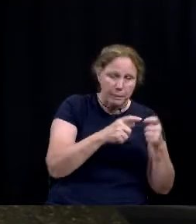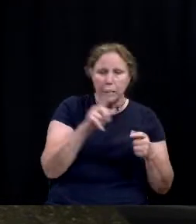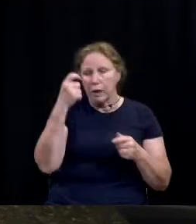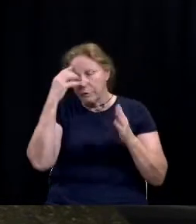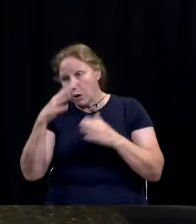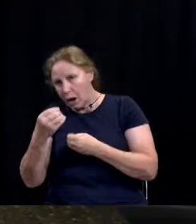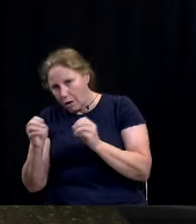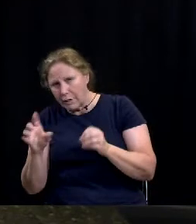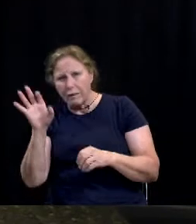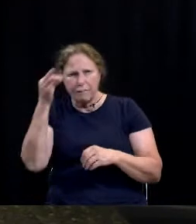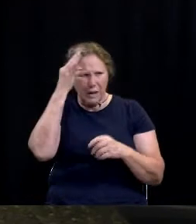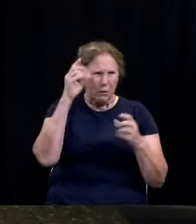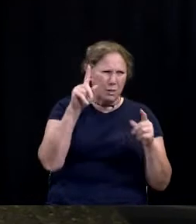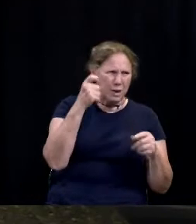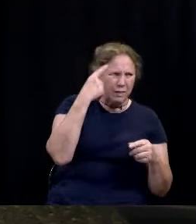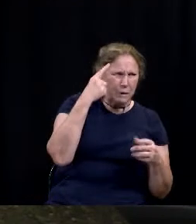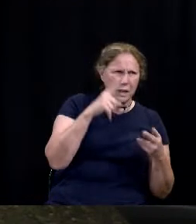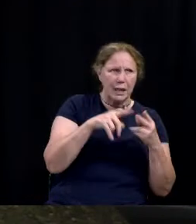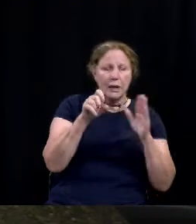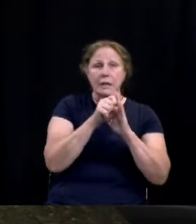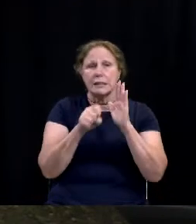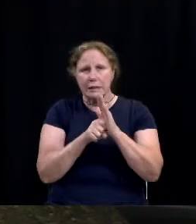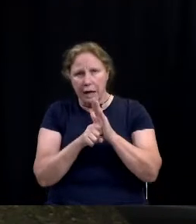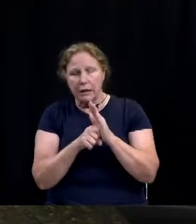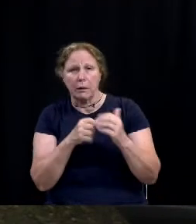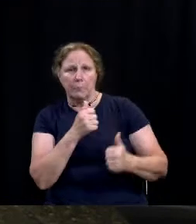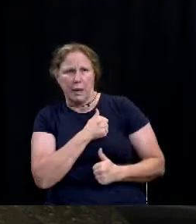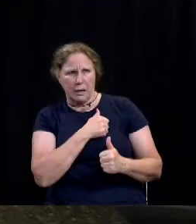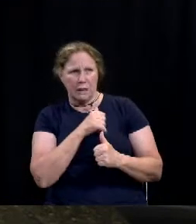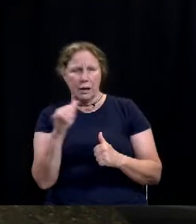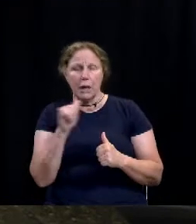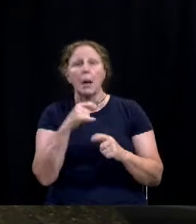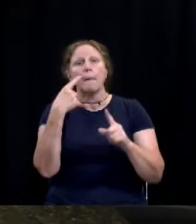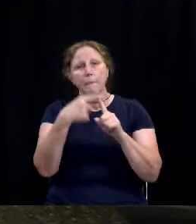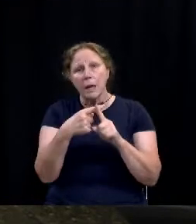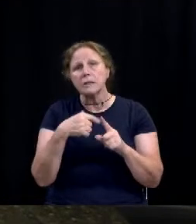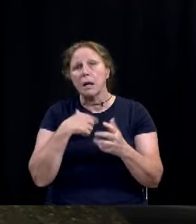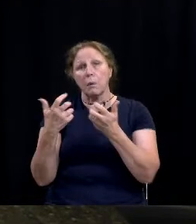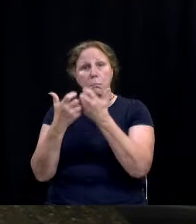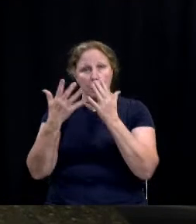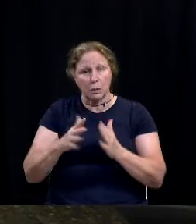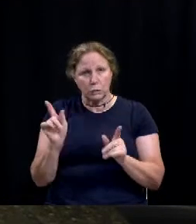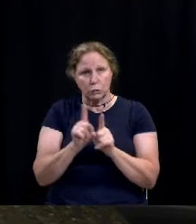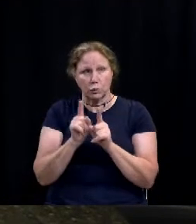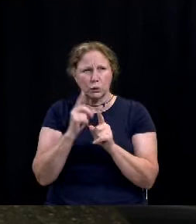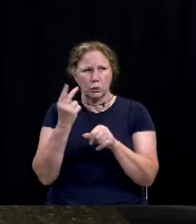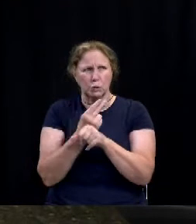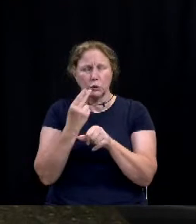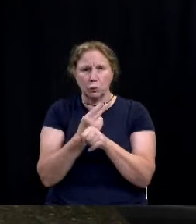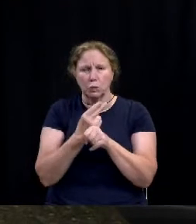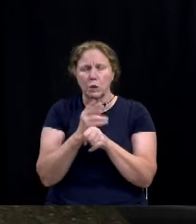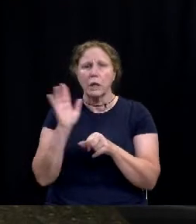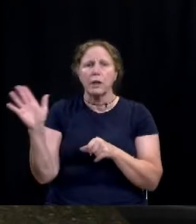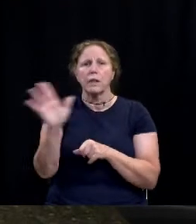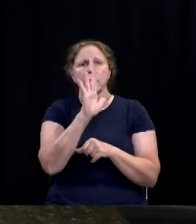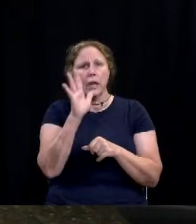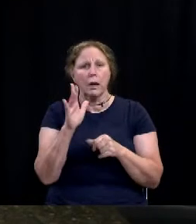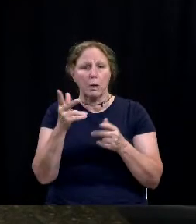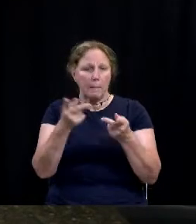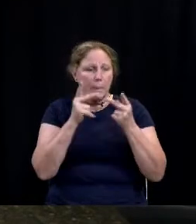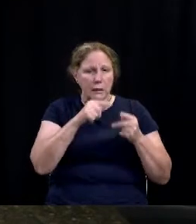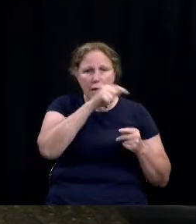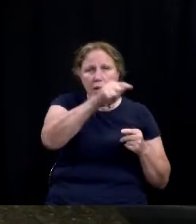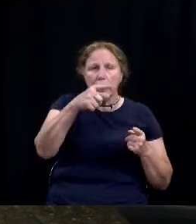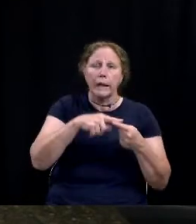office and the federal government and the state military, plus all our partners that are allowing us to use their premises to sites, including